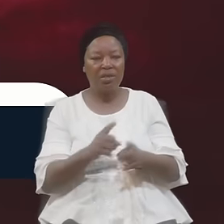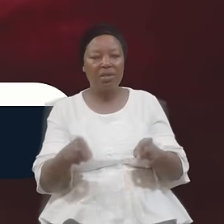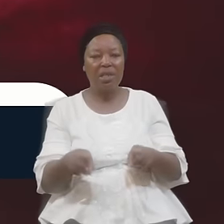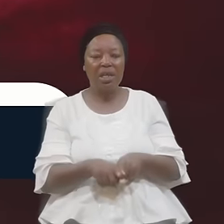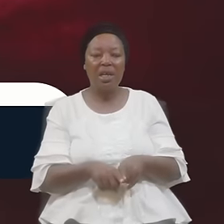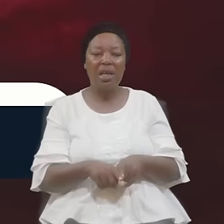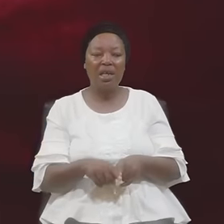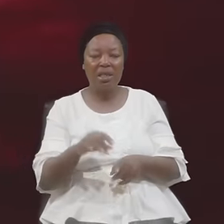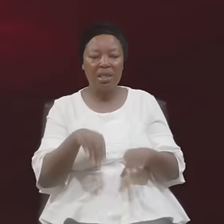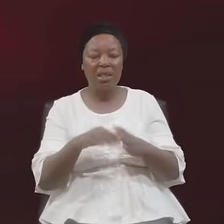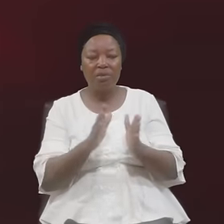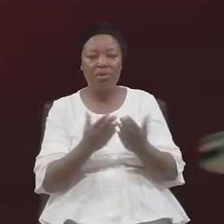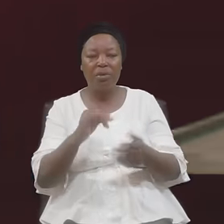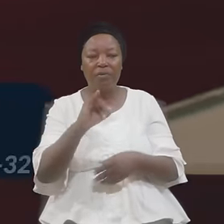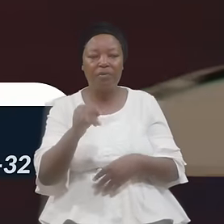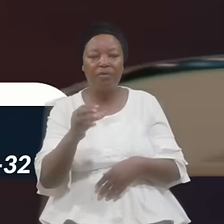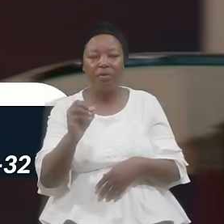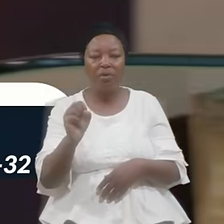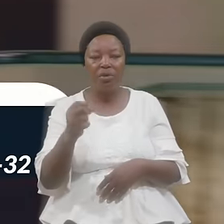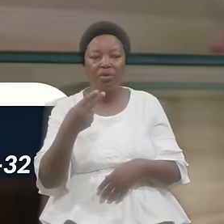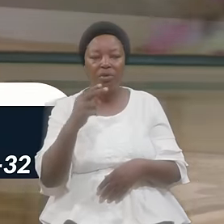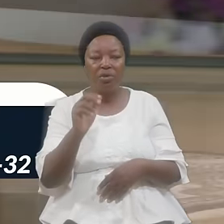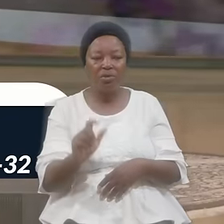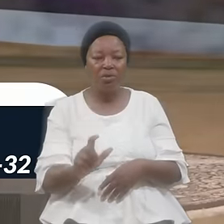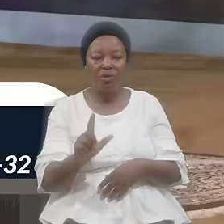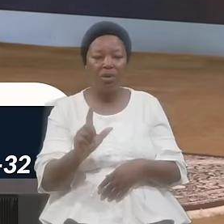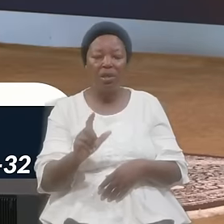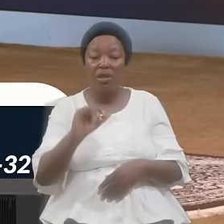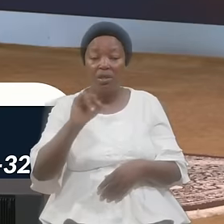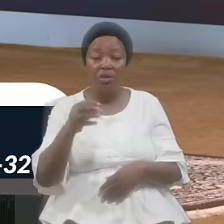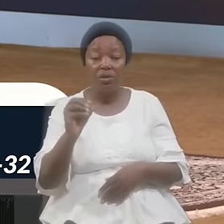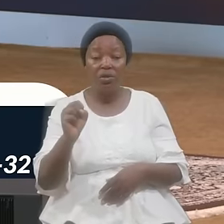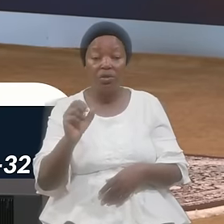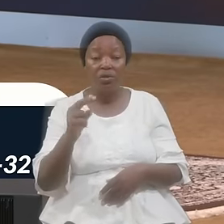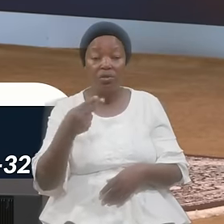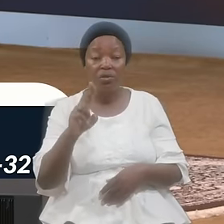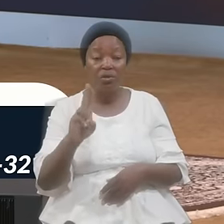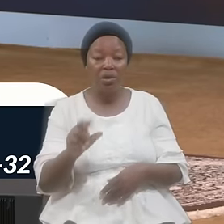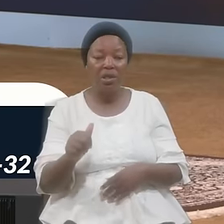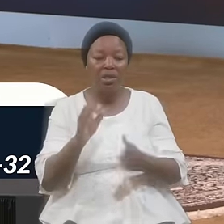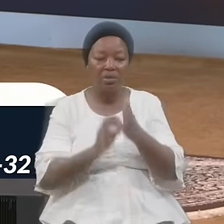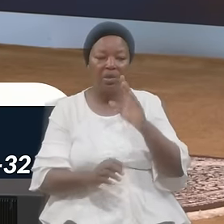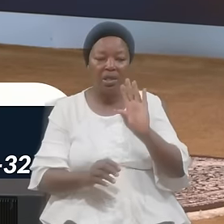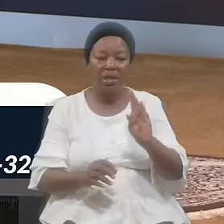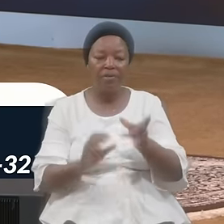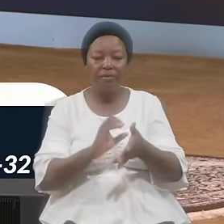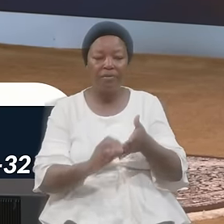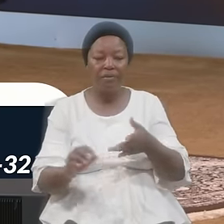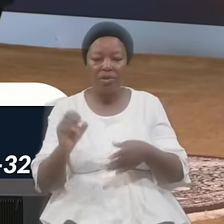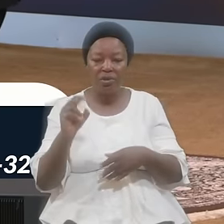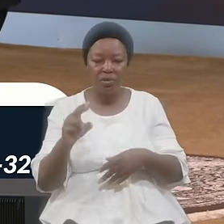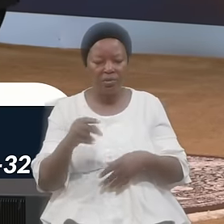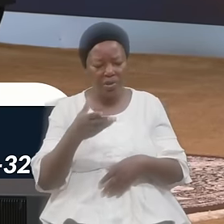Joshua Chapter Seven Reading From Verse Twelve There There Was One Man He Had